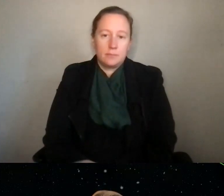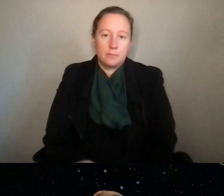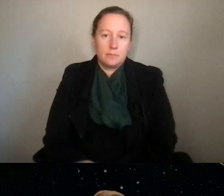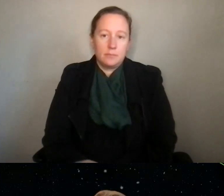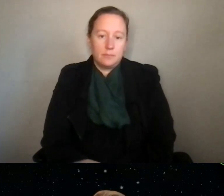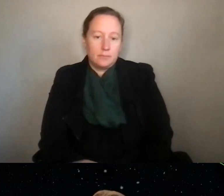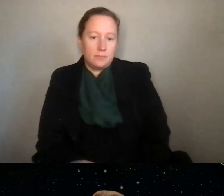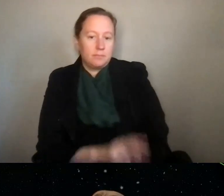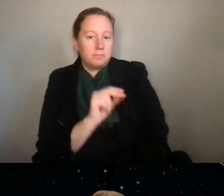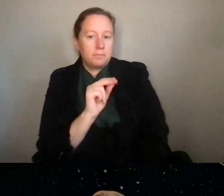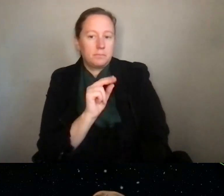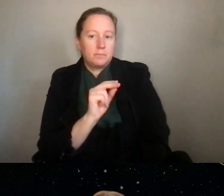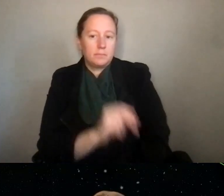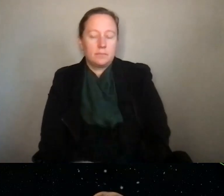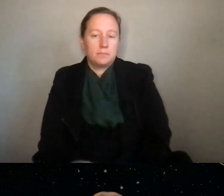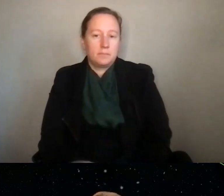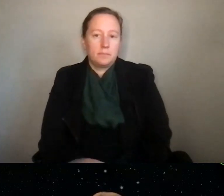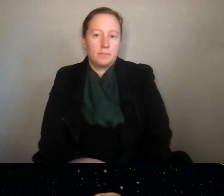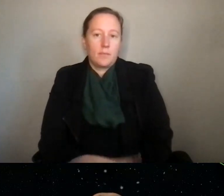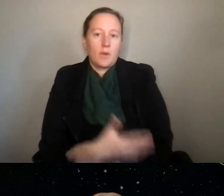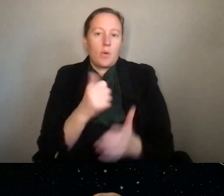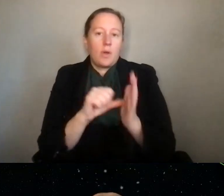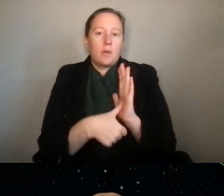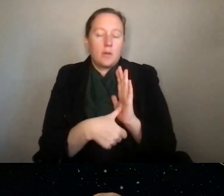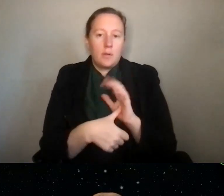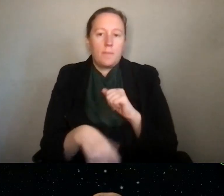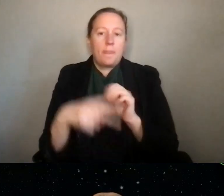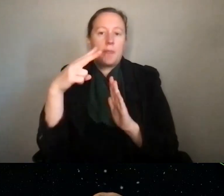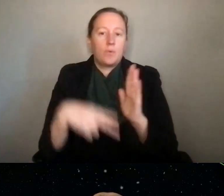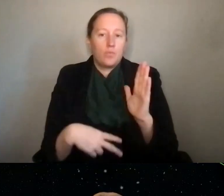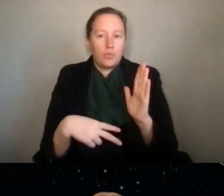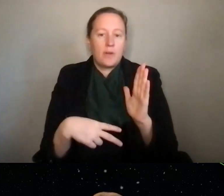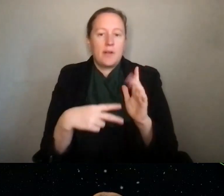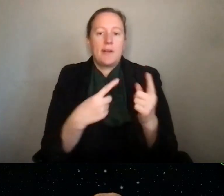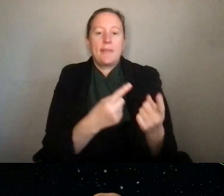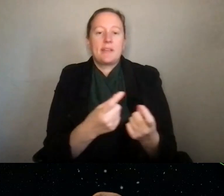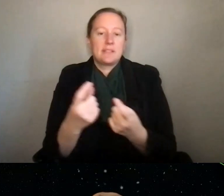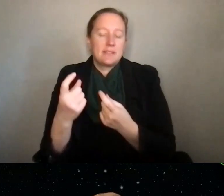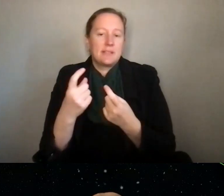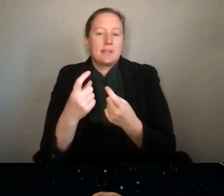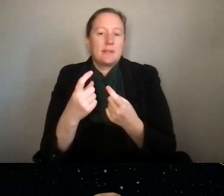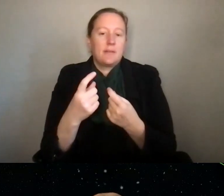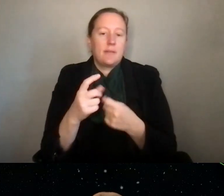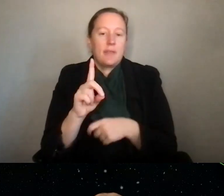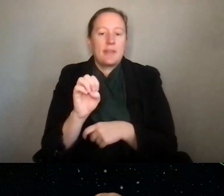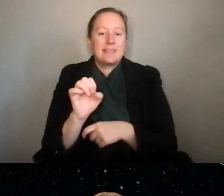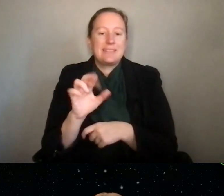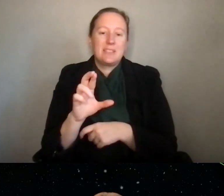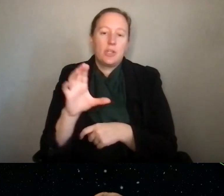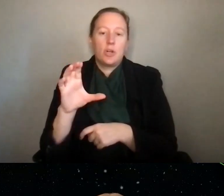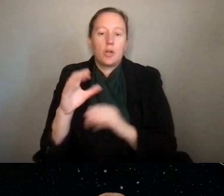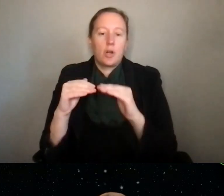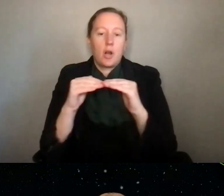Not that you left out, but just to emphasize, reading their solicitation, their dear colleague letter carefully.